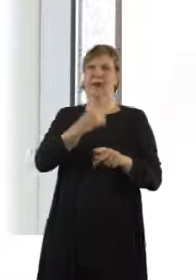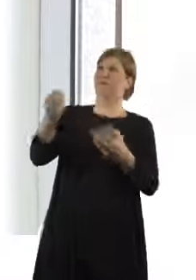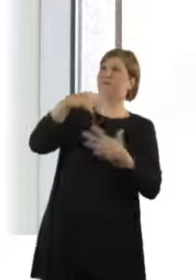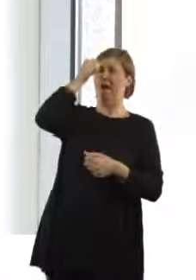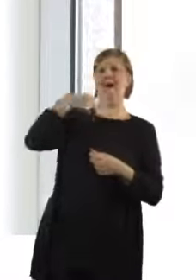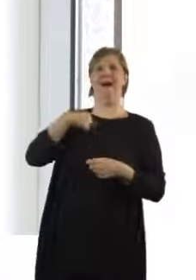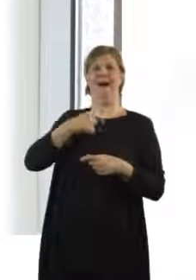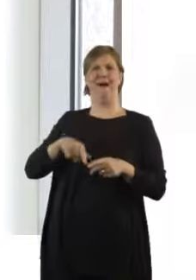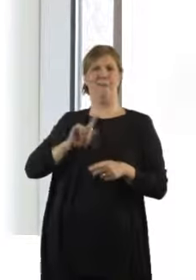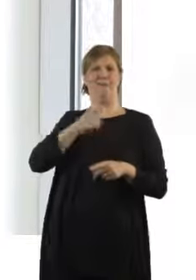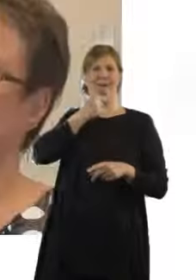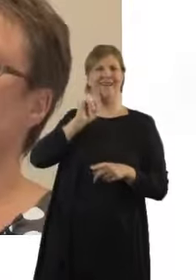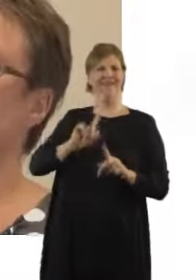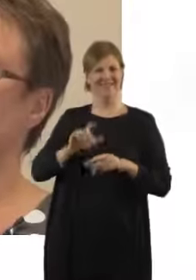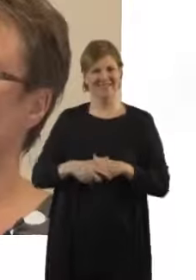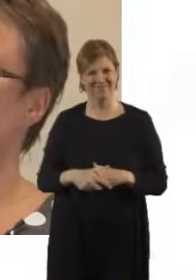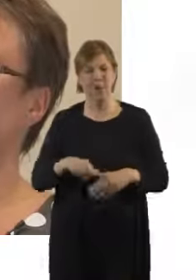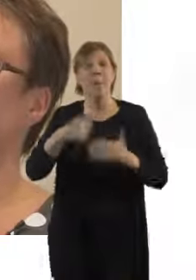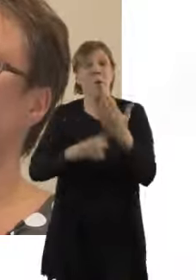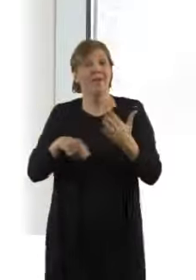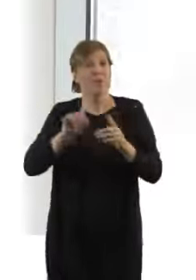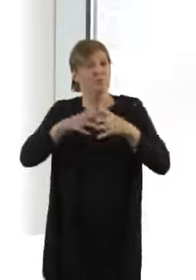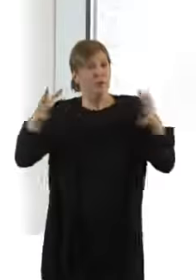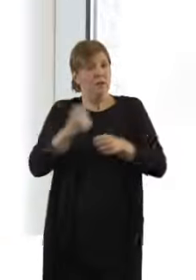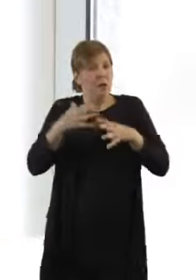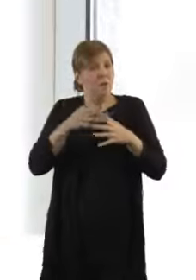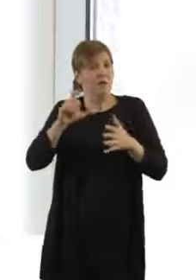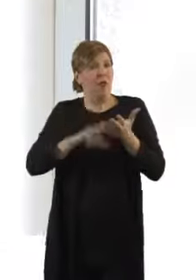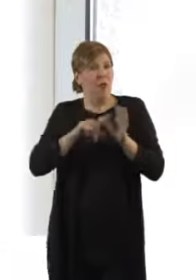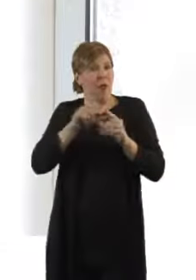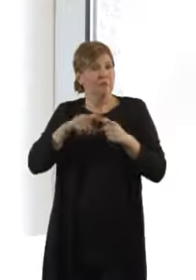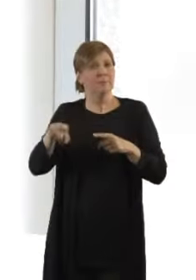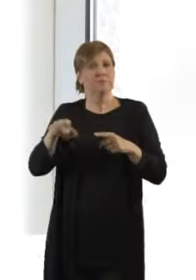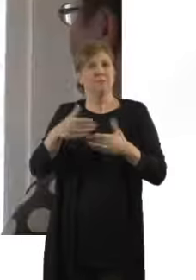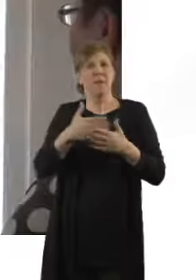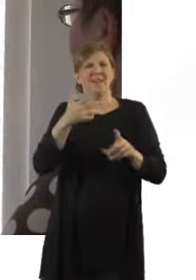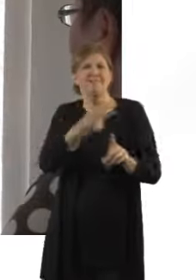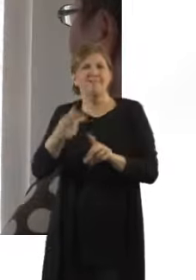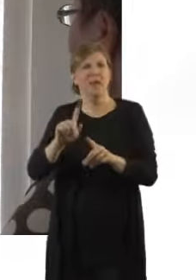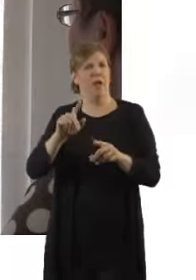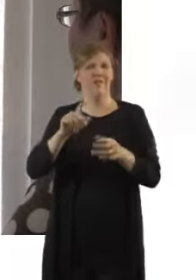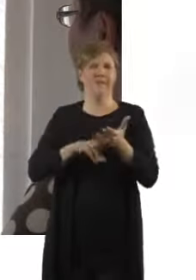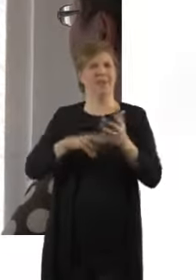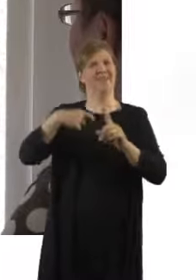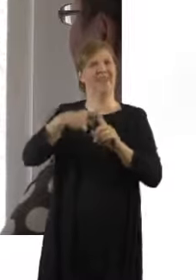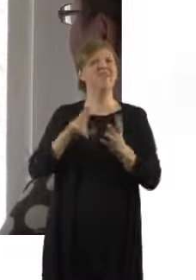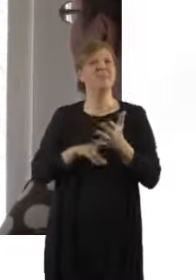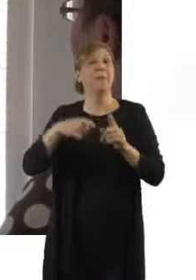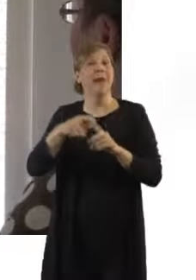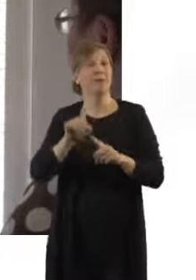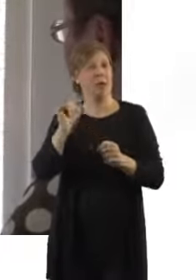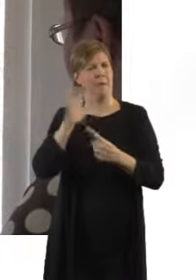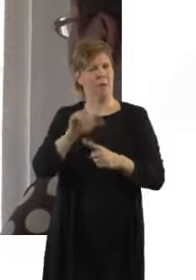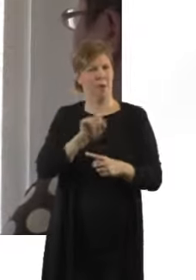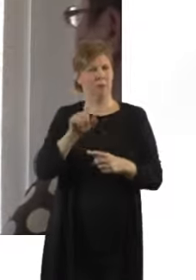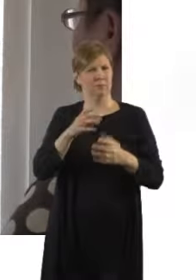receive an injection of vitamin K. Vitamin K is important for blood clotting. As well as a vitamin K injection, other